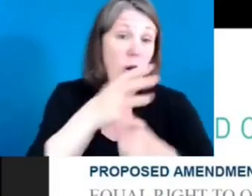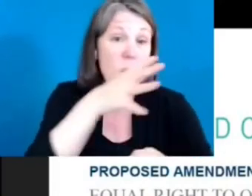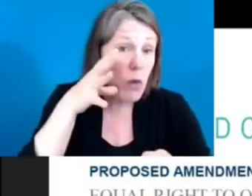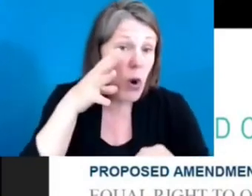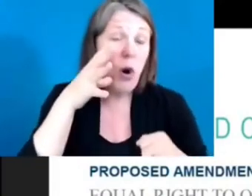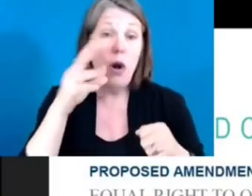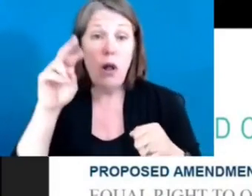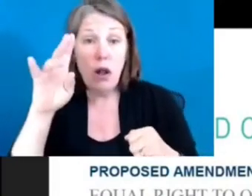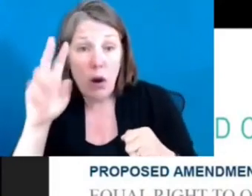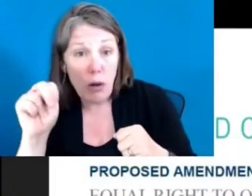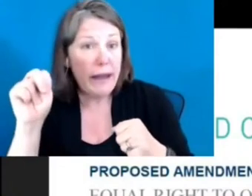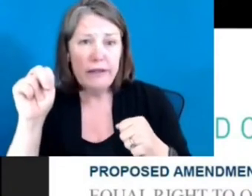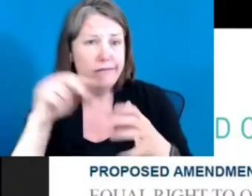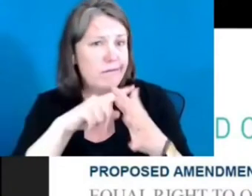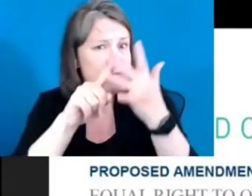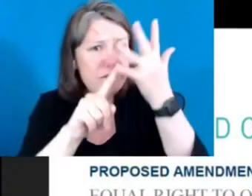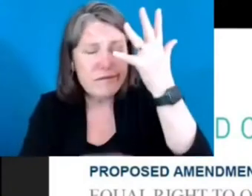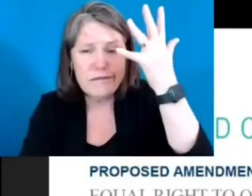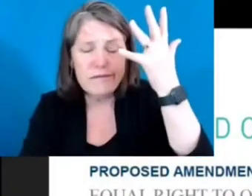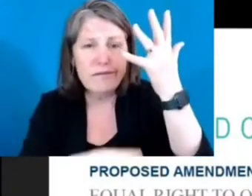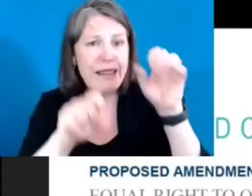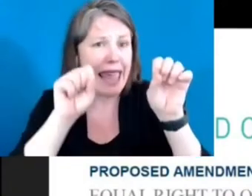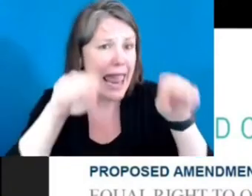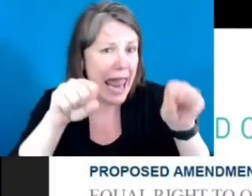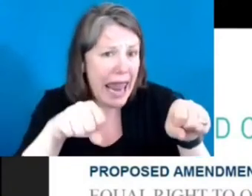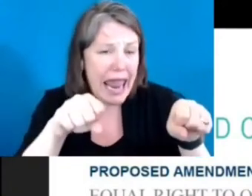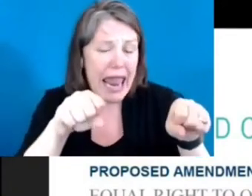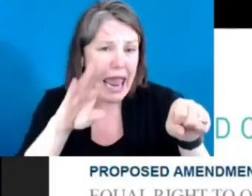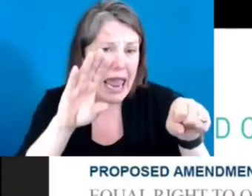able-bodied children, disabled children. All children.